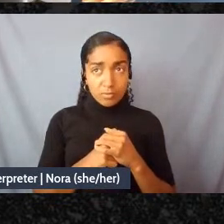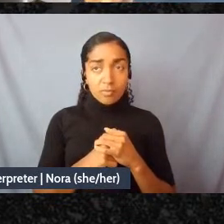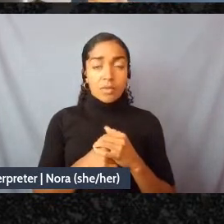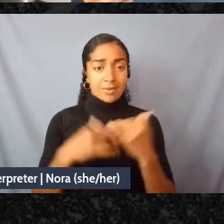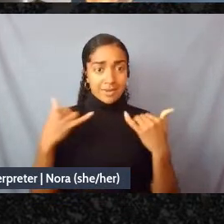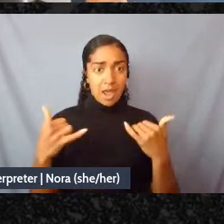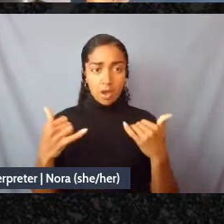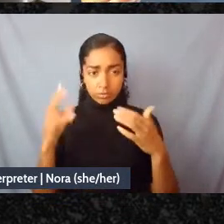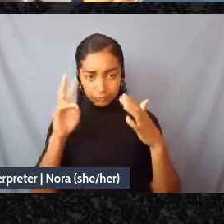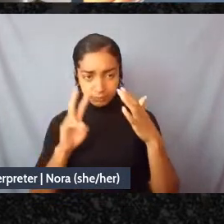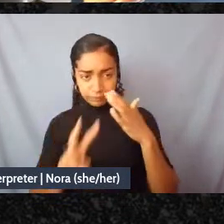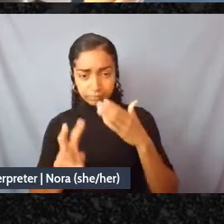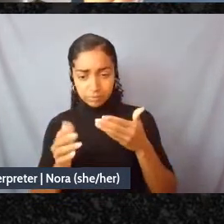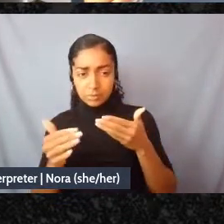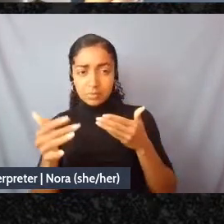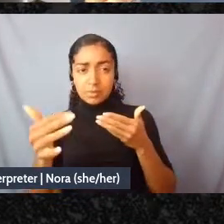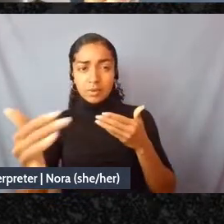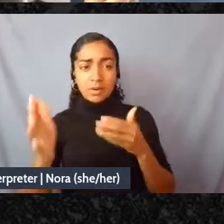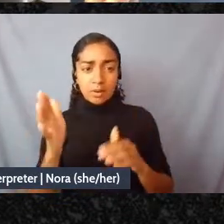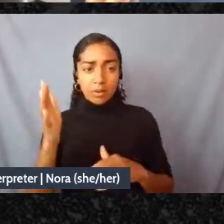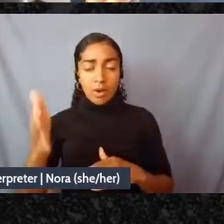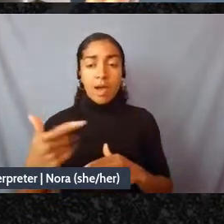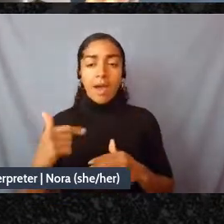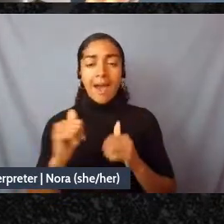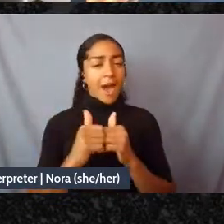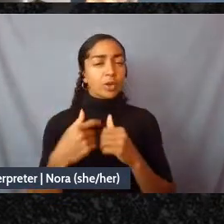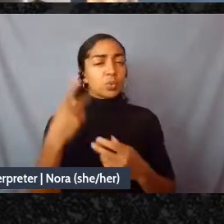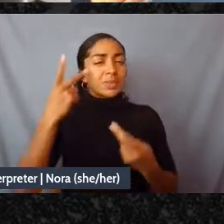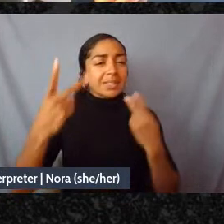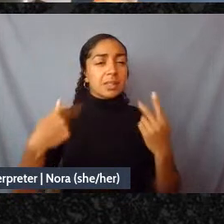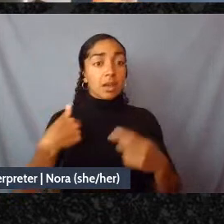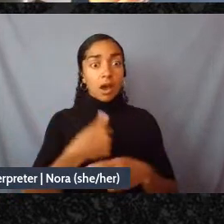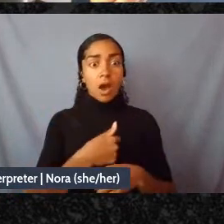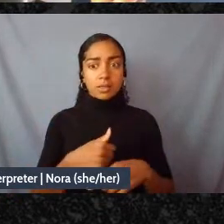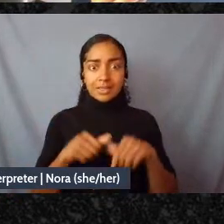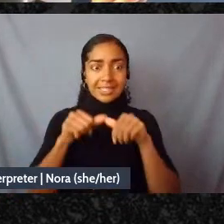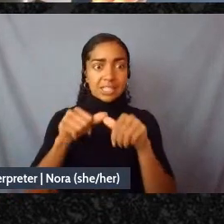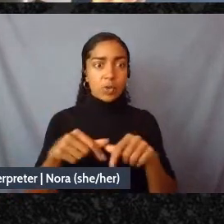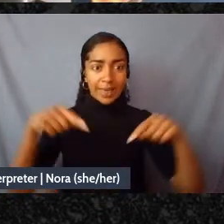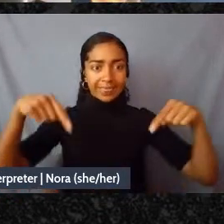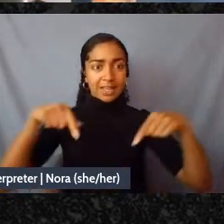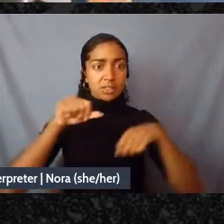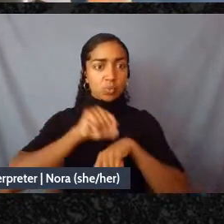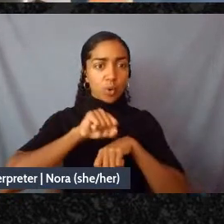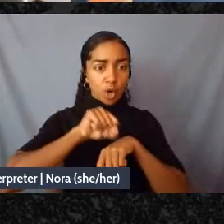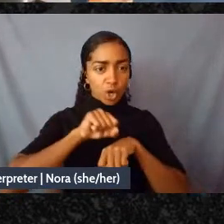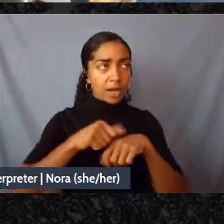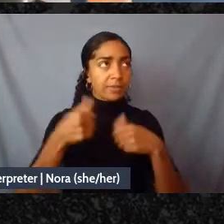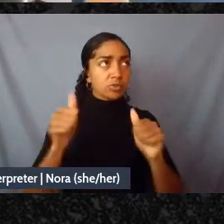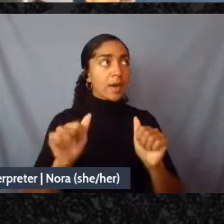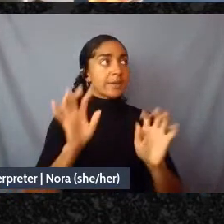of trying to imagine ways of building a different world together